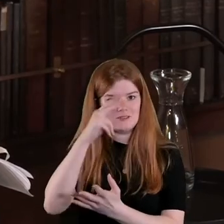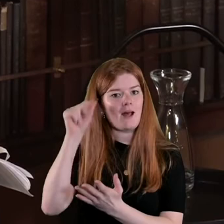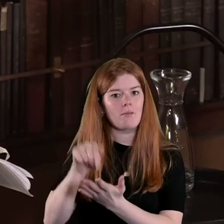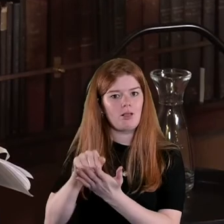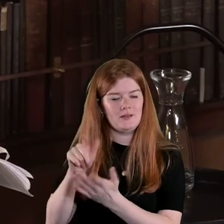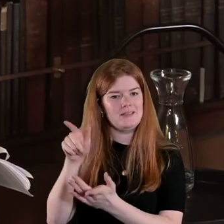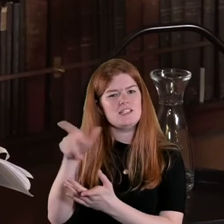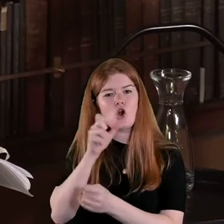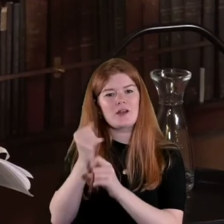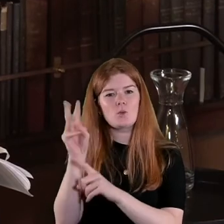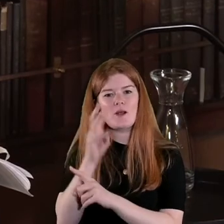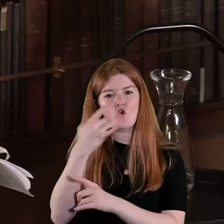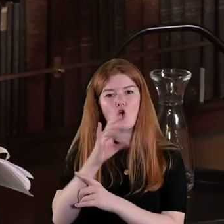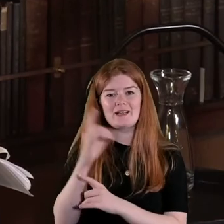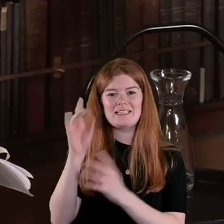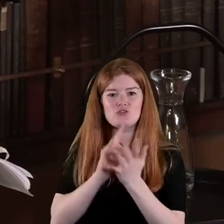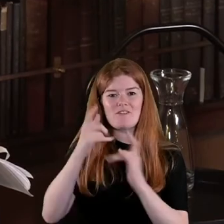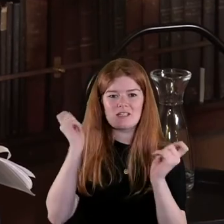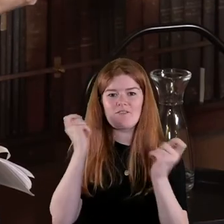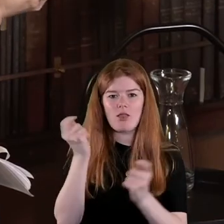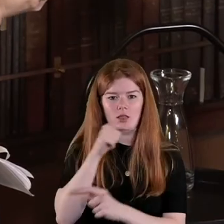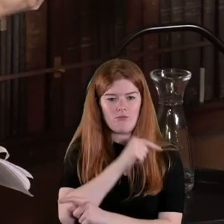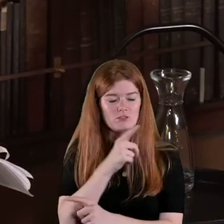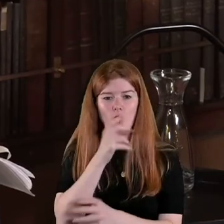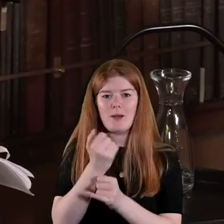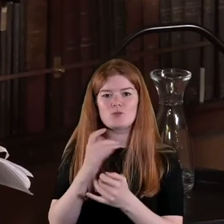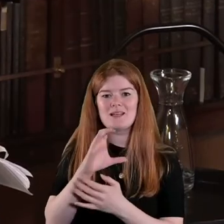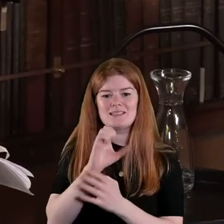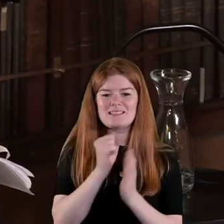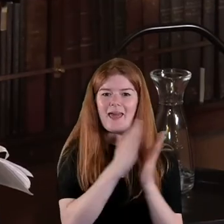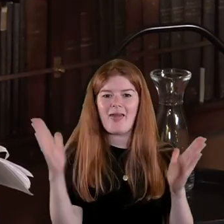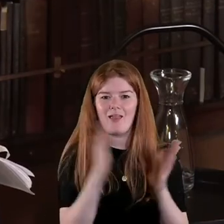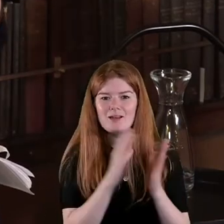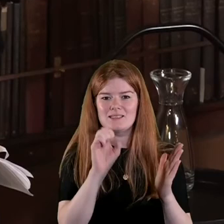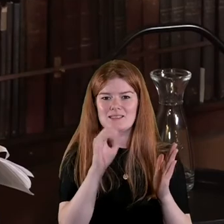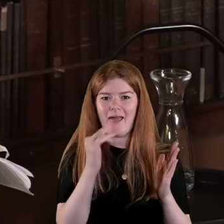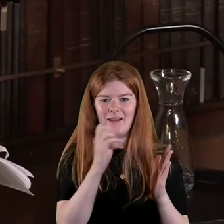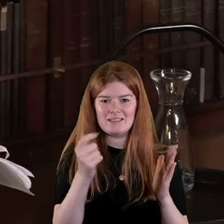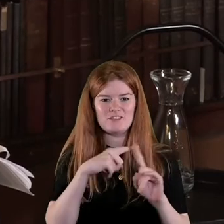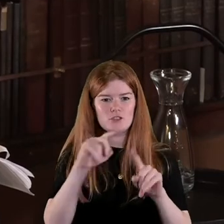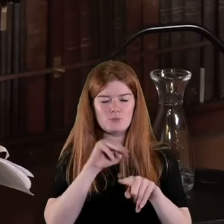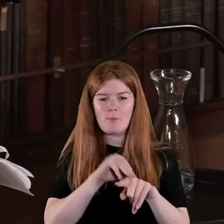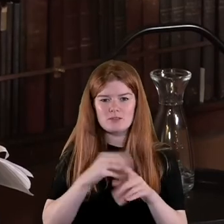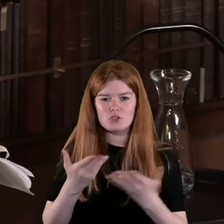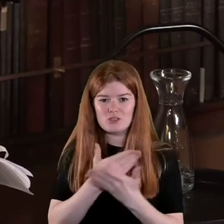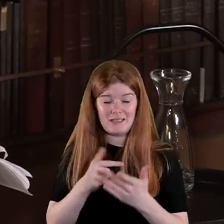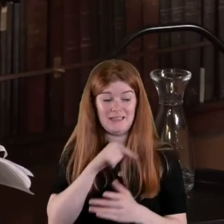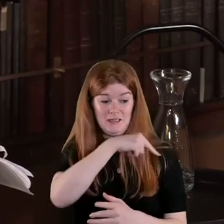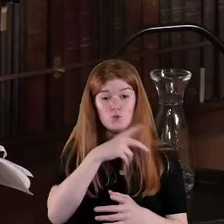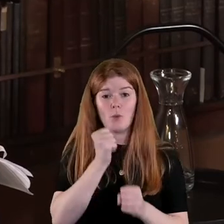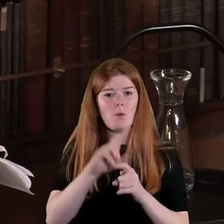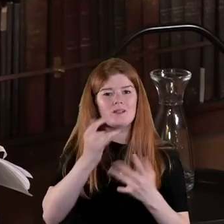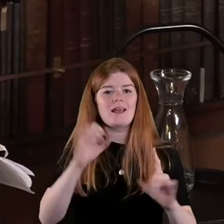he spoke at the West Cork History Festival you know again about scale and all these issues we're discussing and he was describing the impact